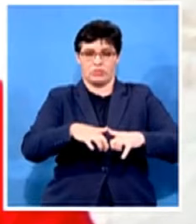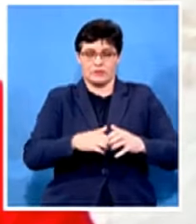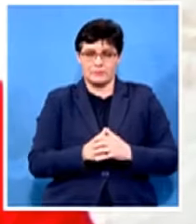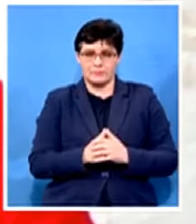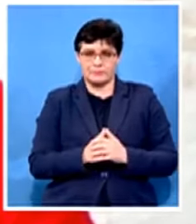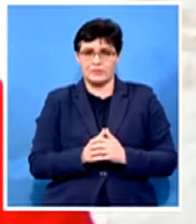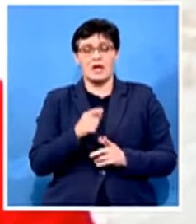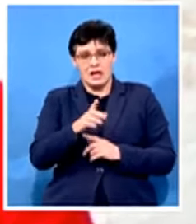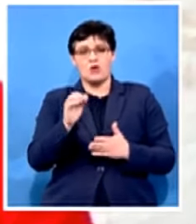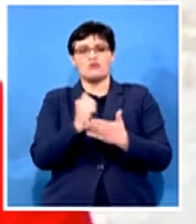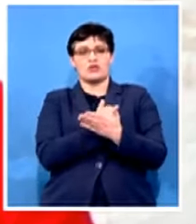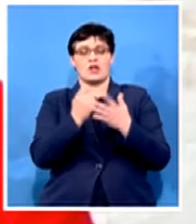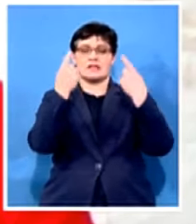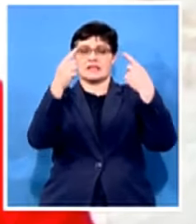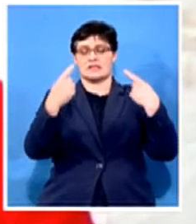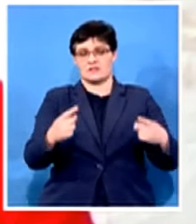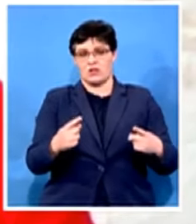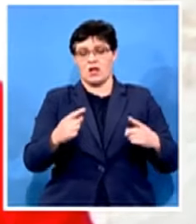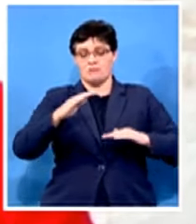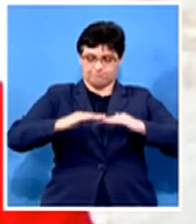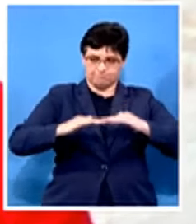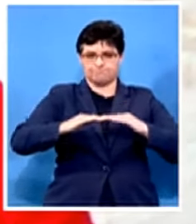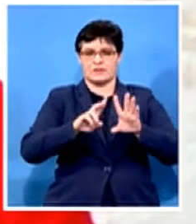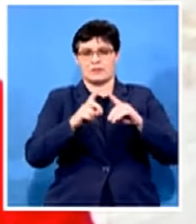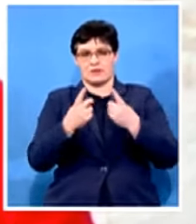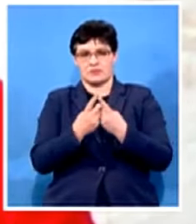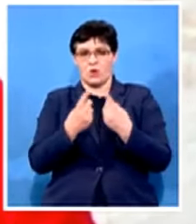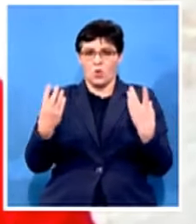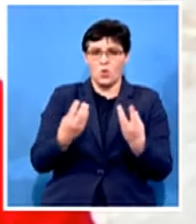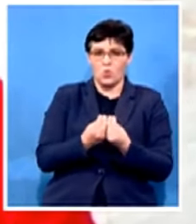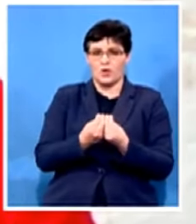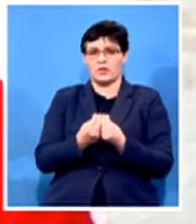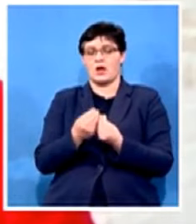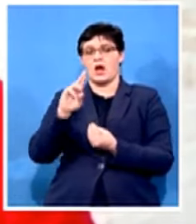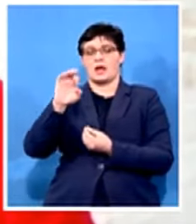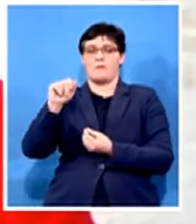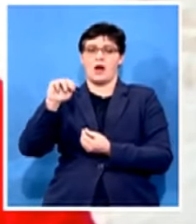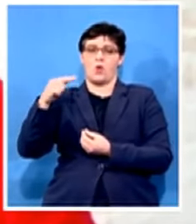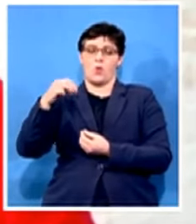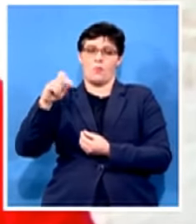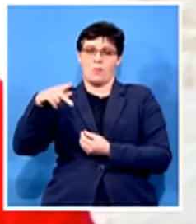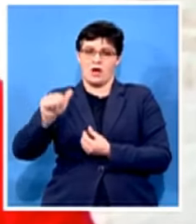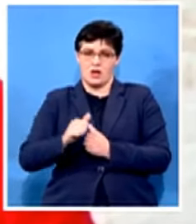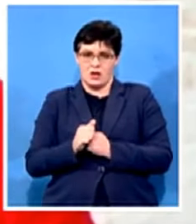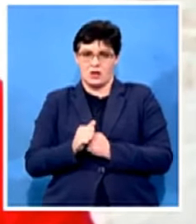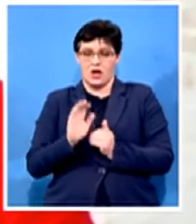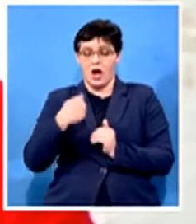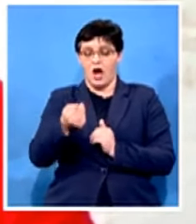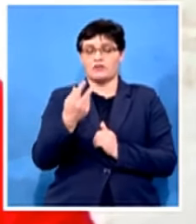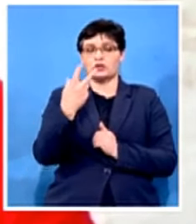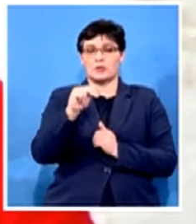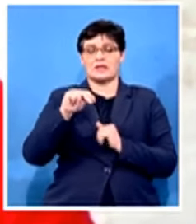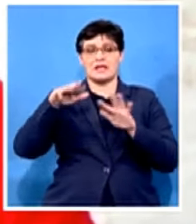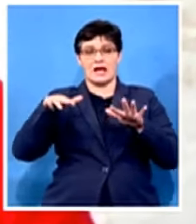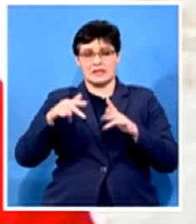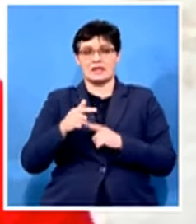stabilizing the department together with dr quenram hooper after the 2019 elections came mc bandile masuku whom we